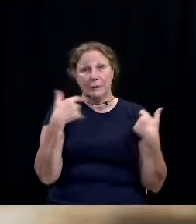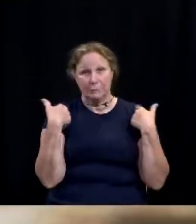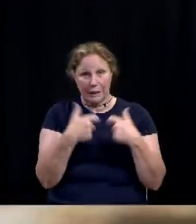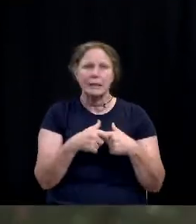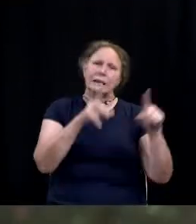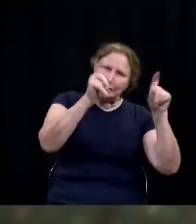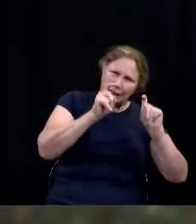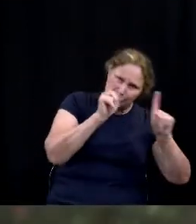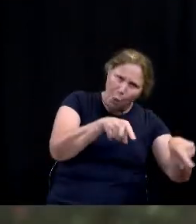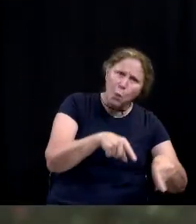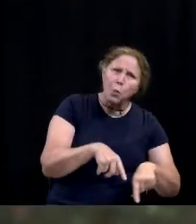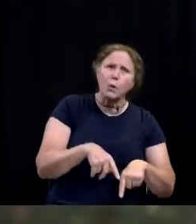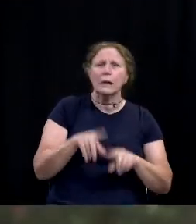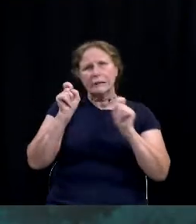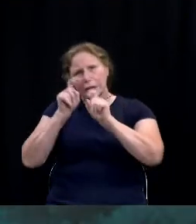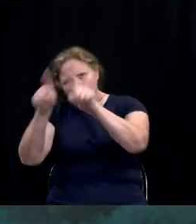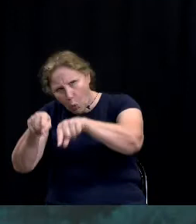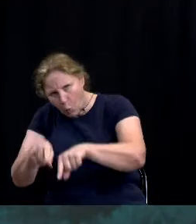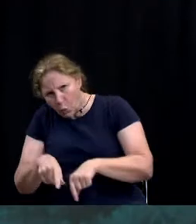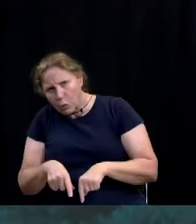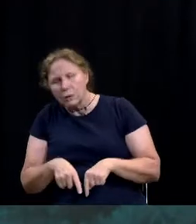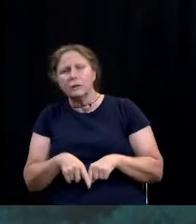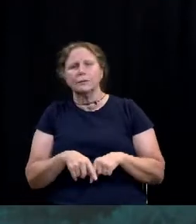Get tested. Get tested.